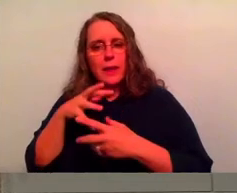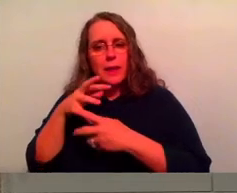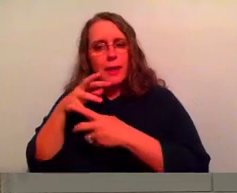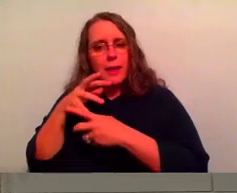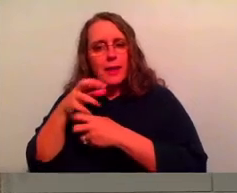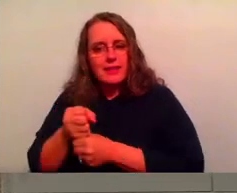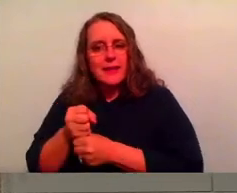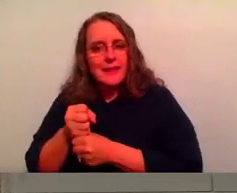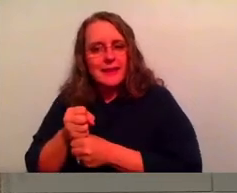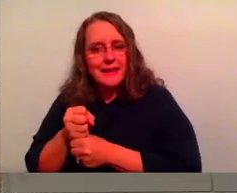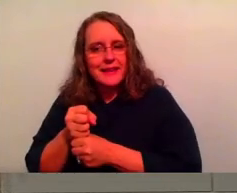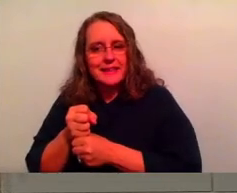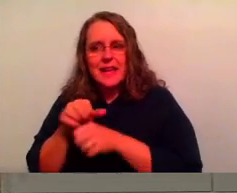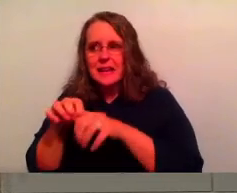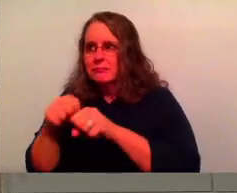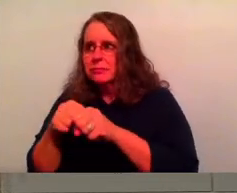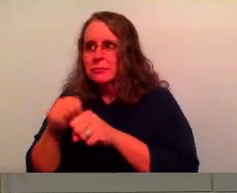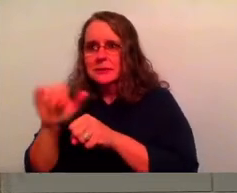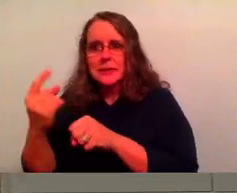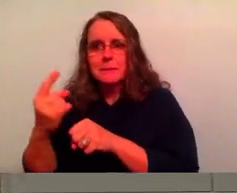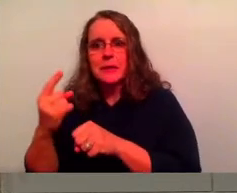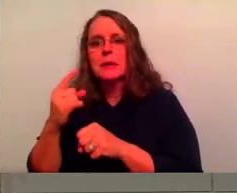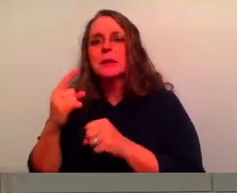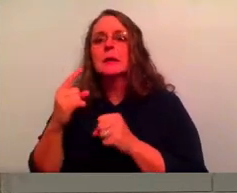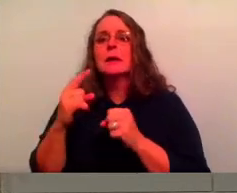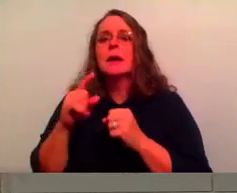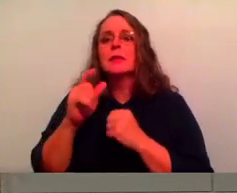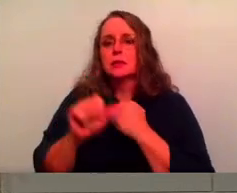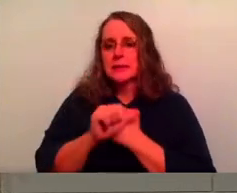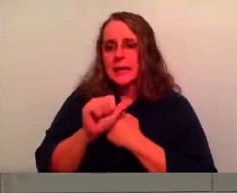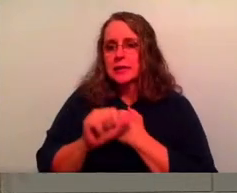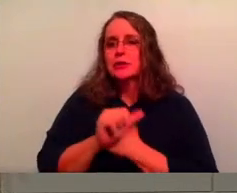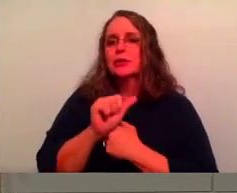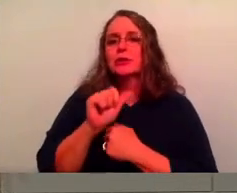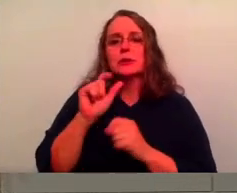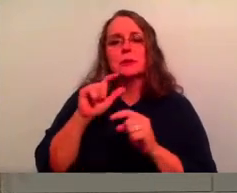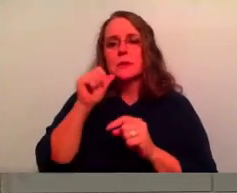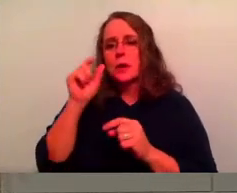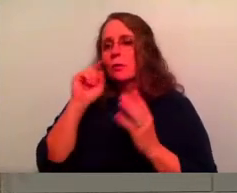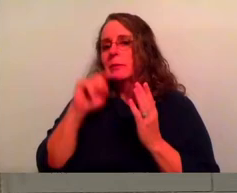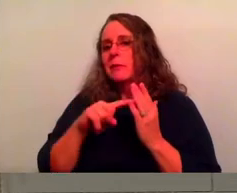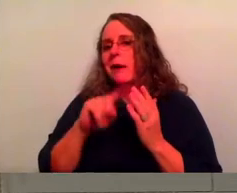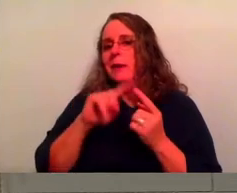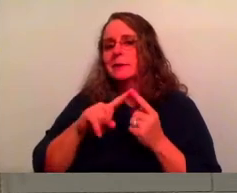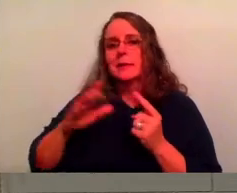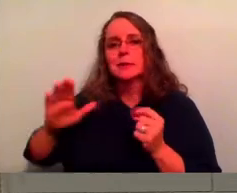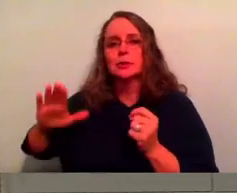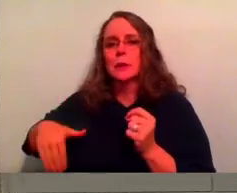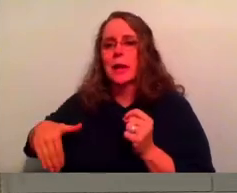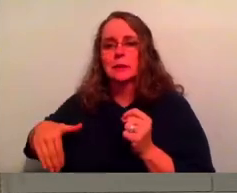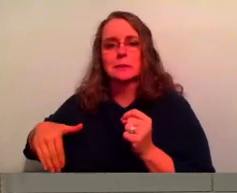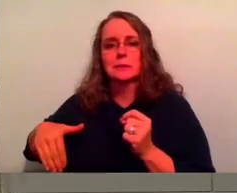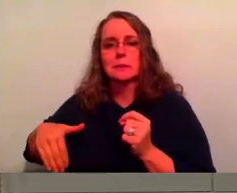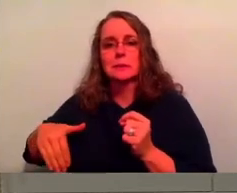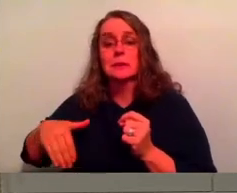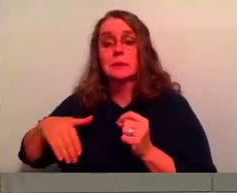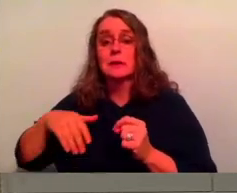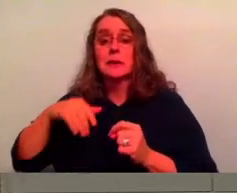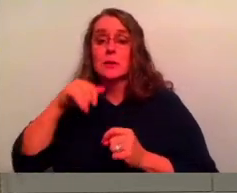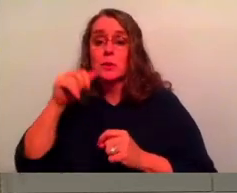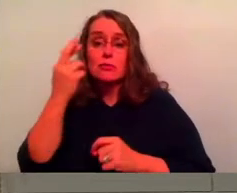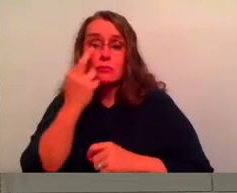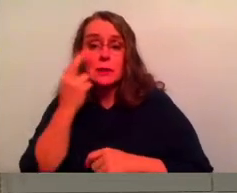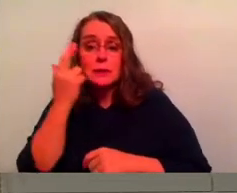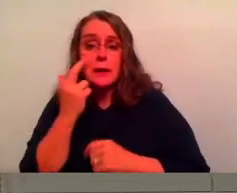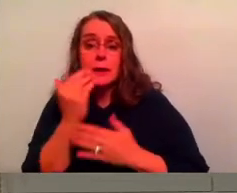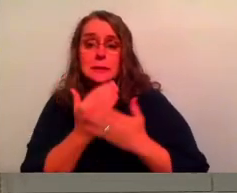other dangers that we might not see until it's potentially too late. There's other things in the background that can be happening that are actually hurting us, um, that